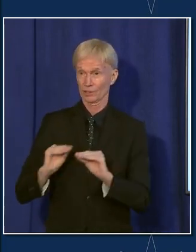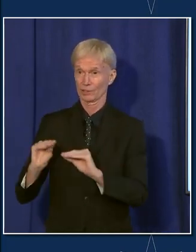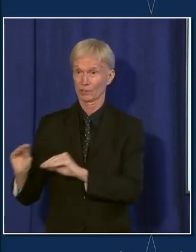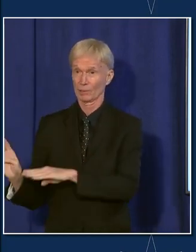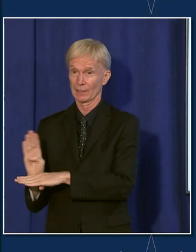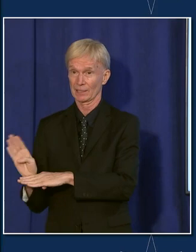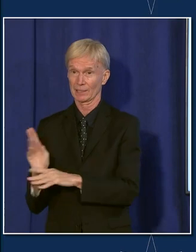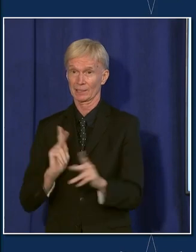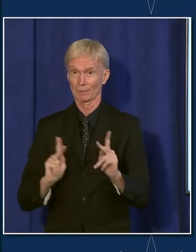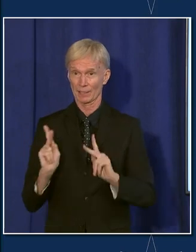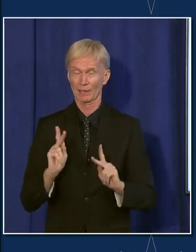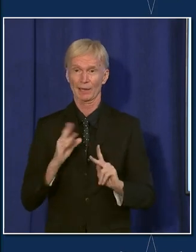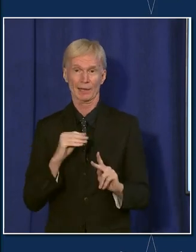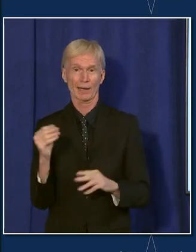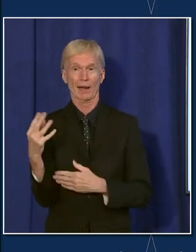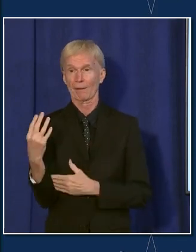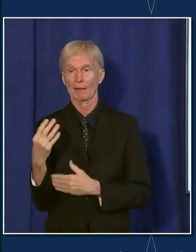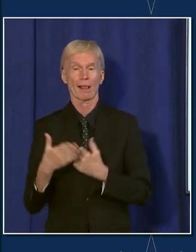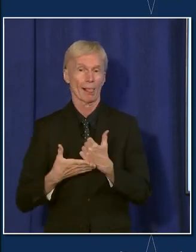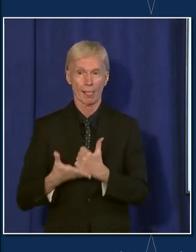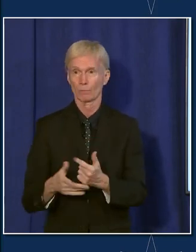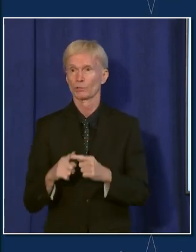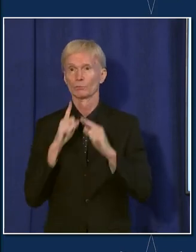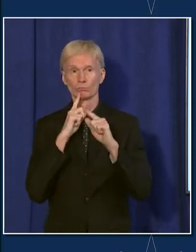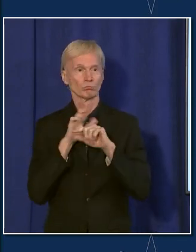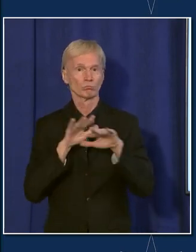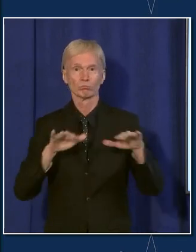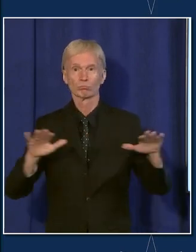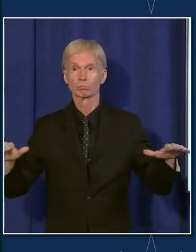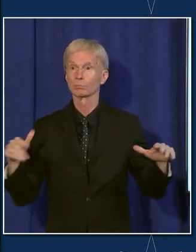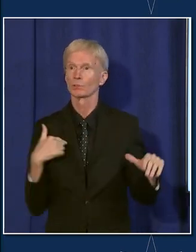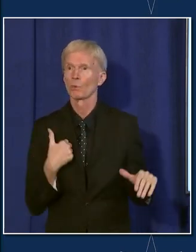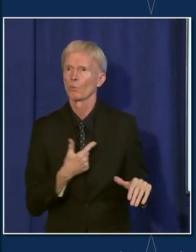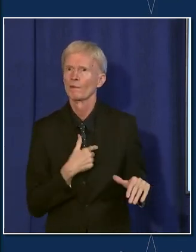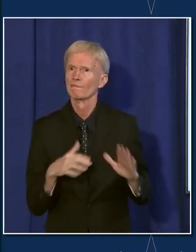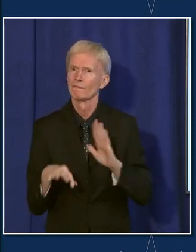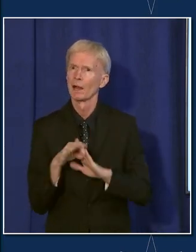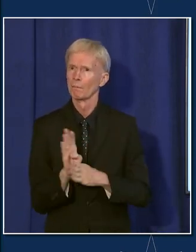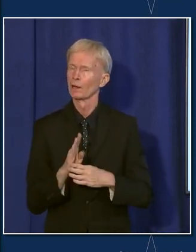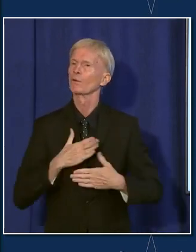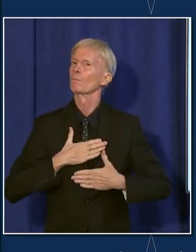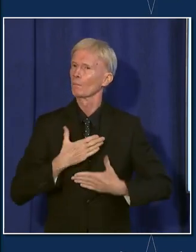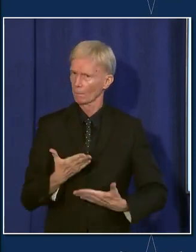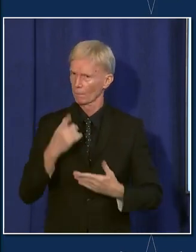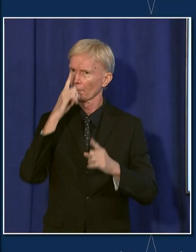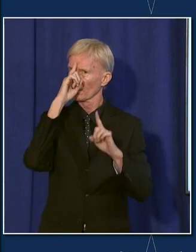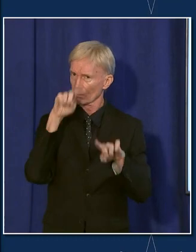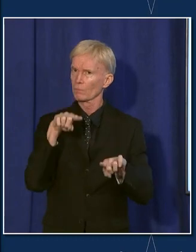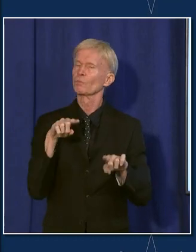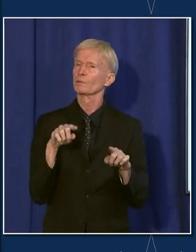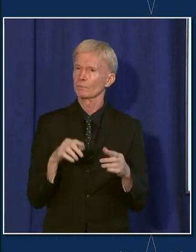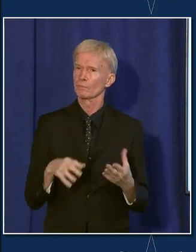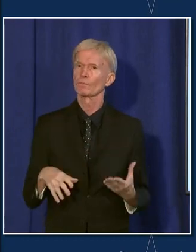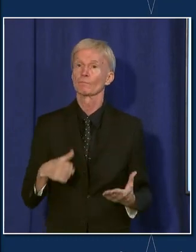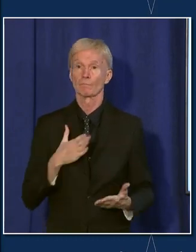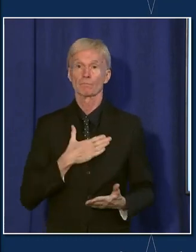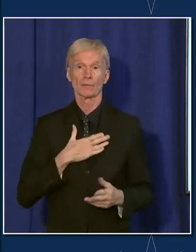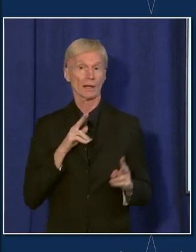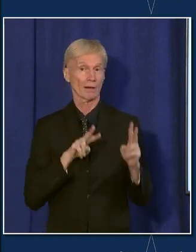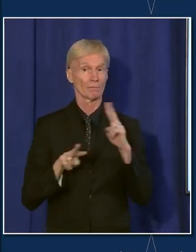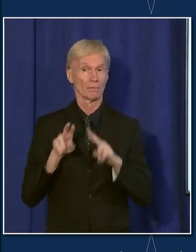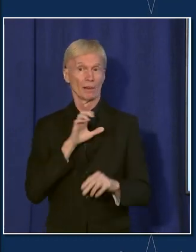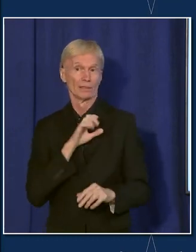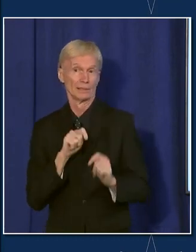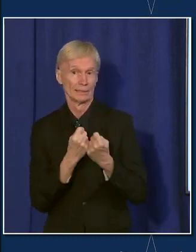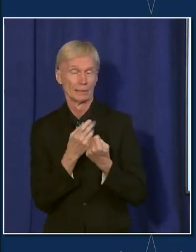with the help, obviously, of the media getting the word out there, we find that most businesses are in compliance. My enforcement team will do, and I'm sure